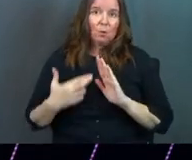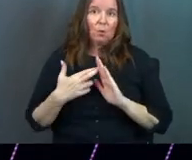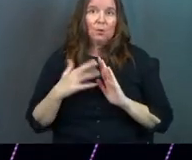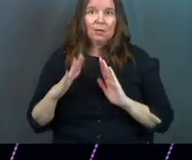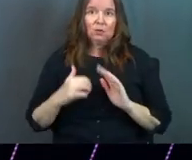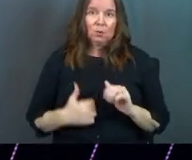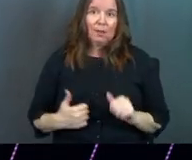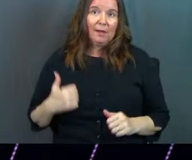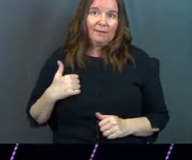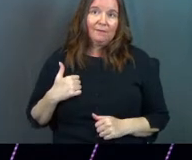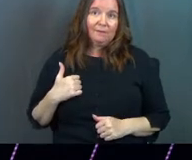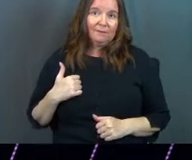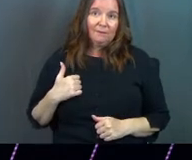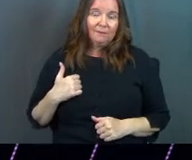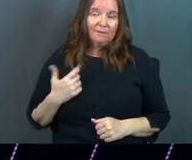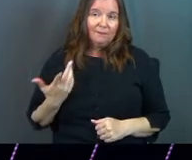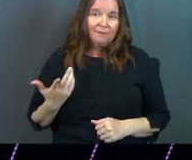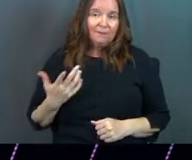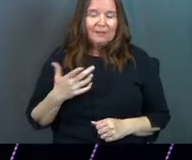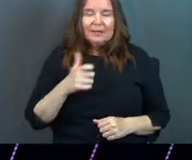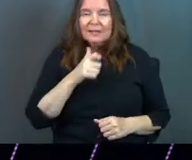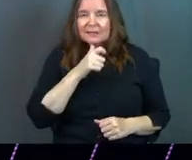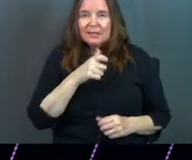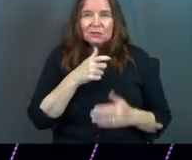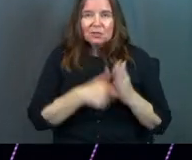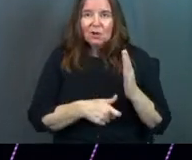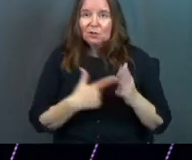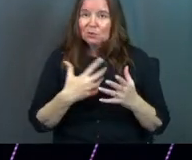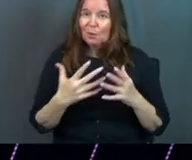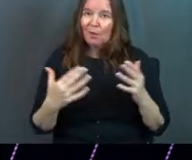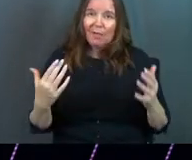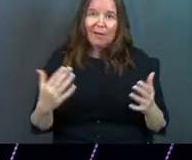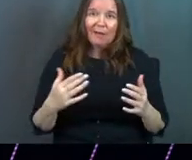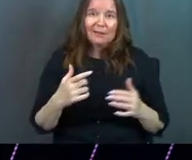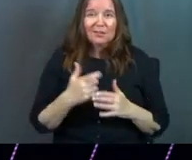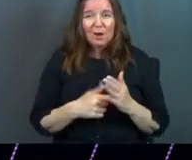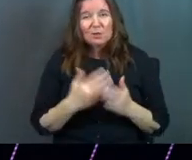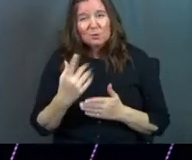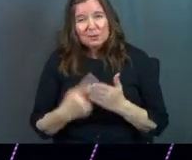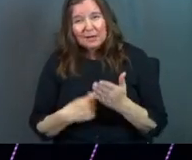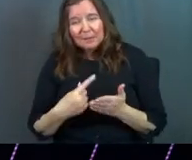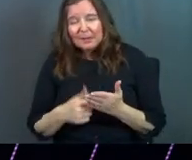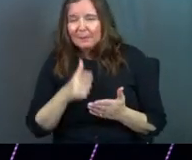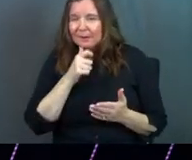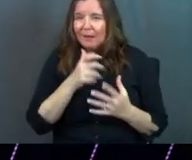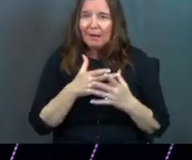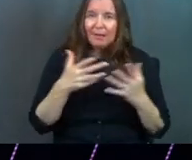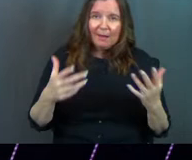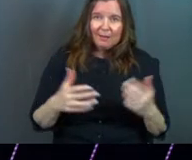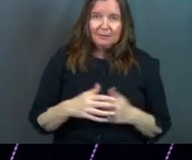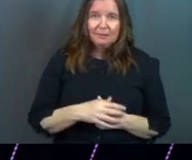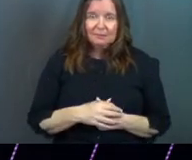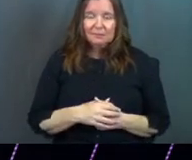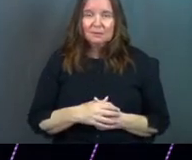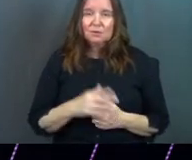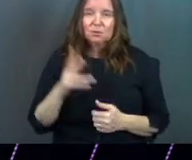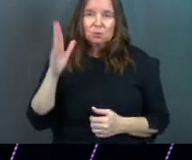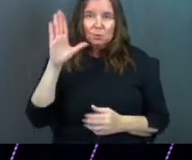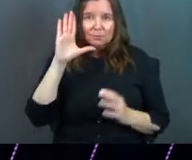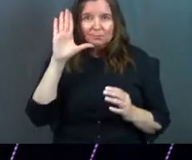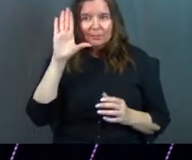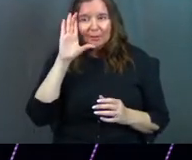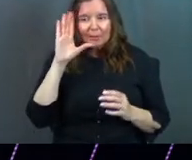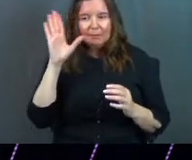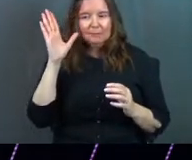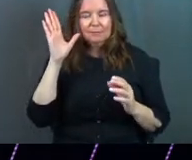in your life and it doesn't cost you a lot. It costs you something. It doesn't cost you a lot to listen